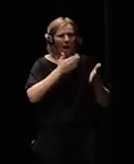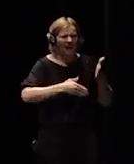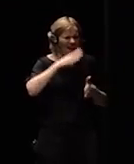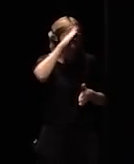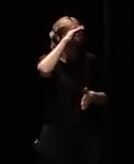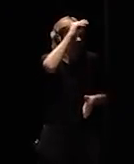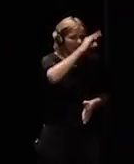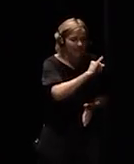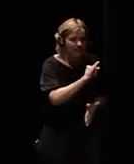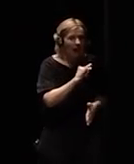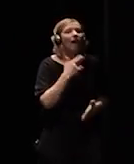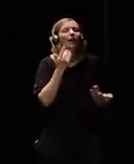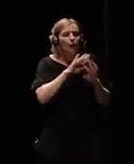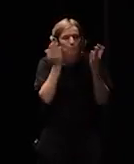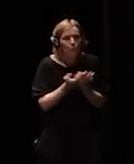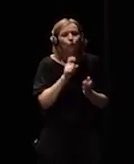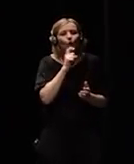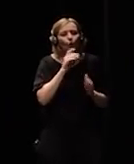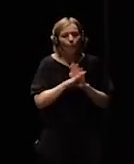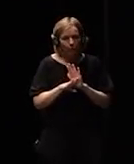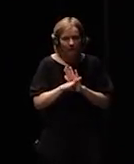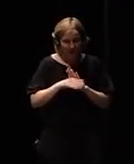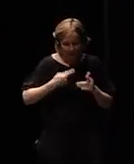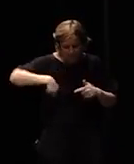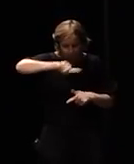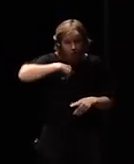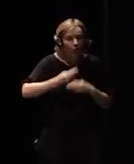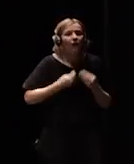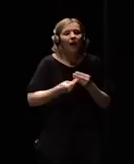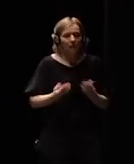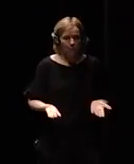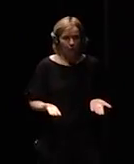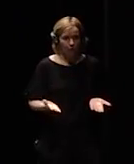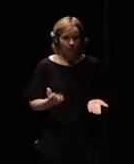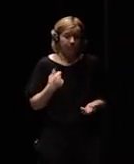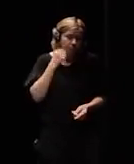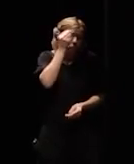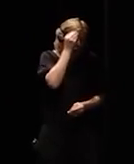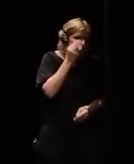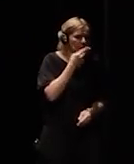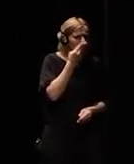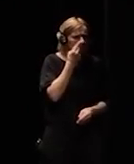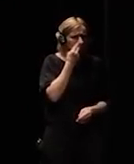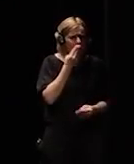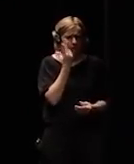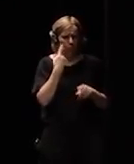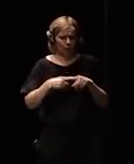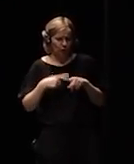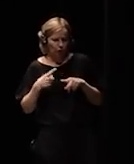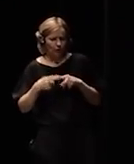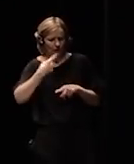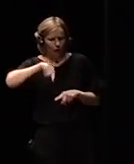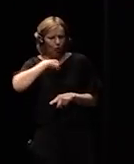happen to what we like you know it's interesting many things that we like are not at all like machines mystery